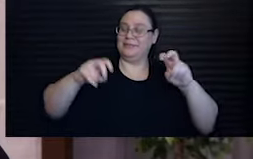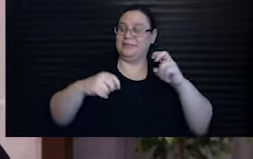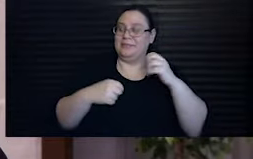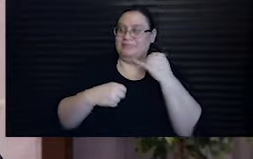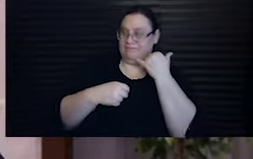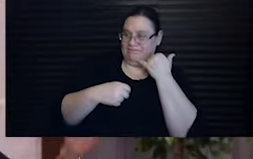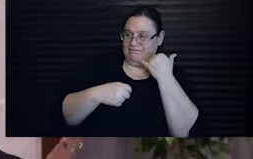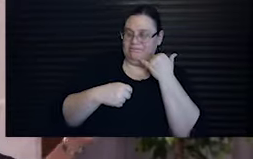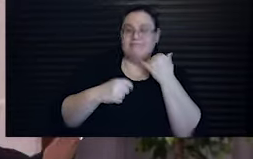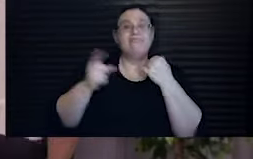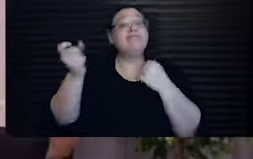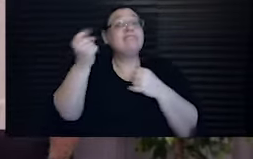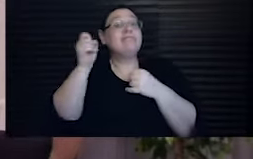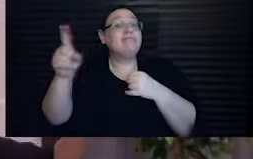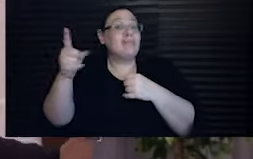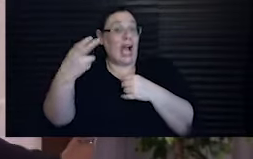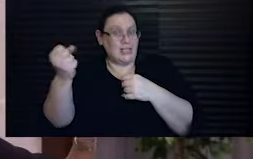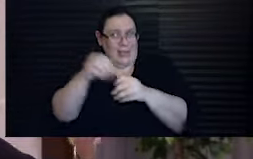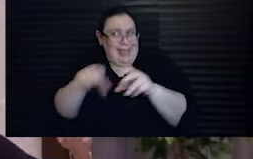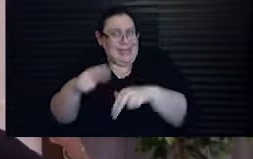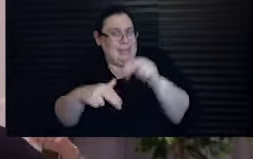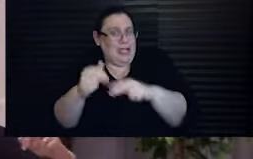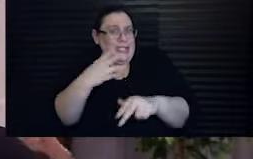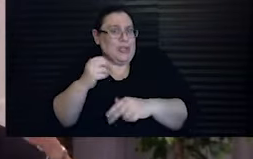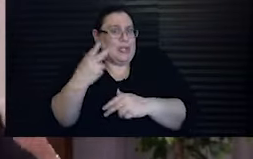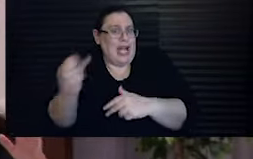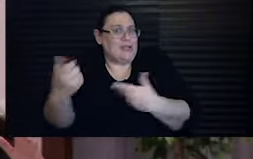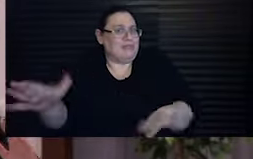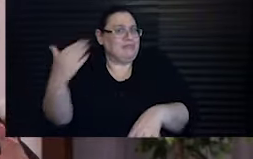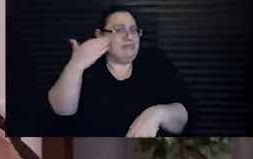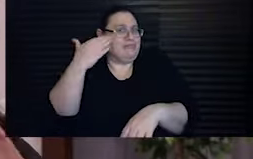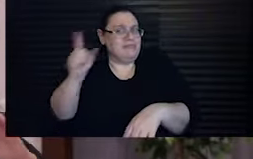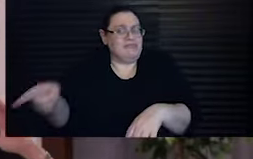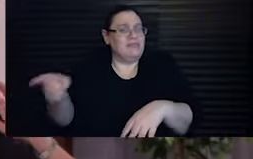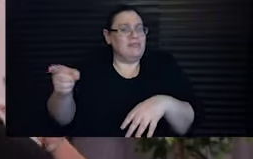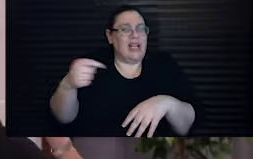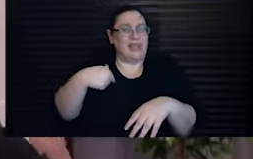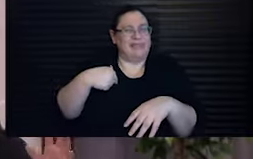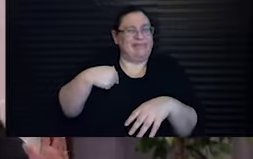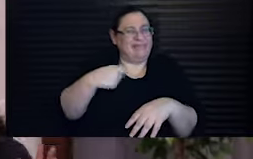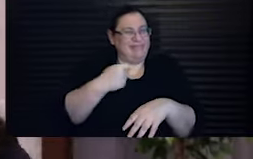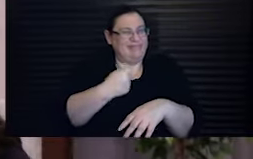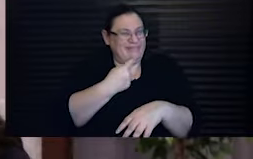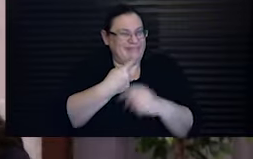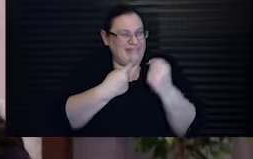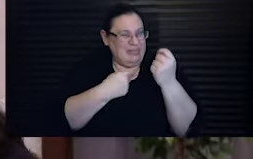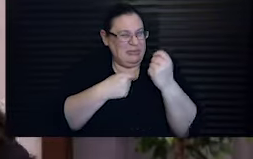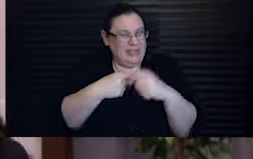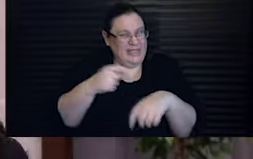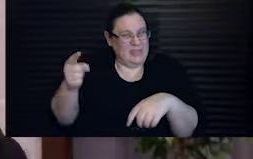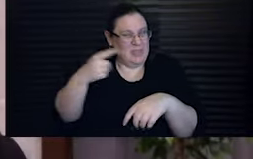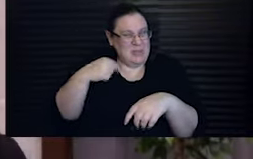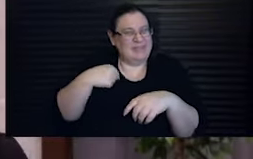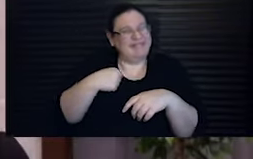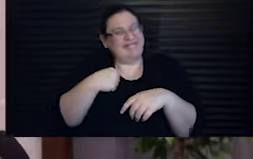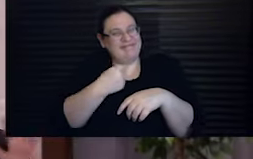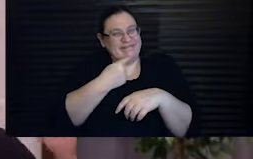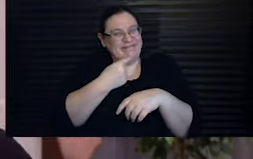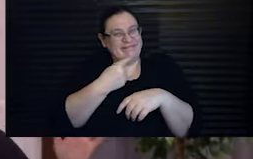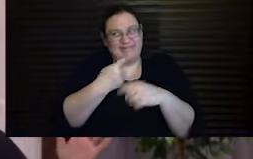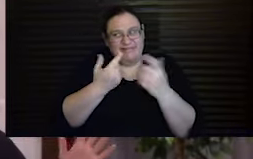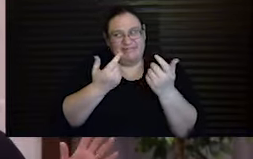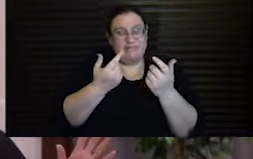So Eva went to Jewish high school right here in this building. So I have to admit that I was a little bit disappointed when I first heard this.